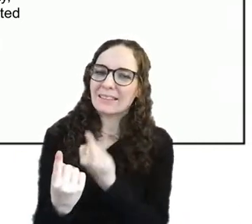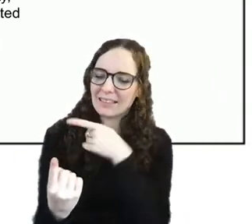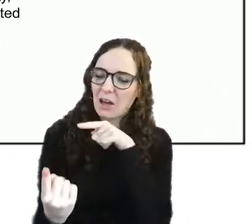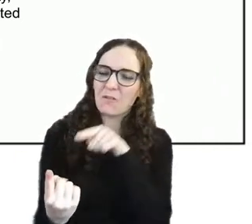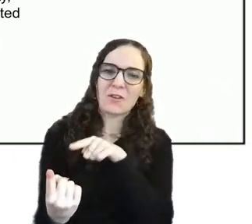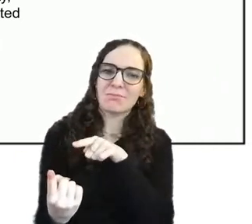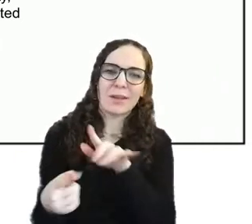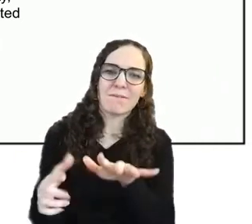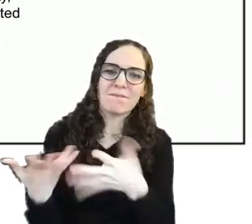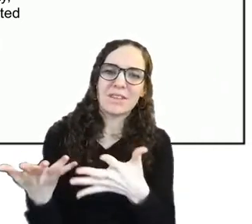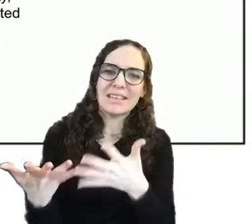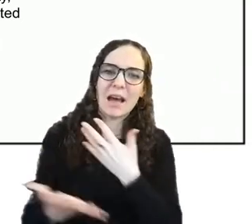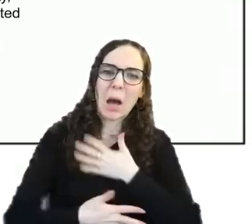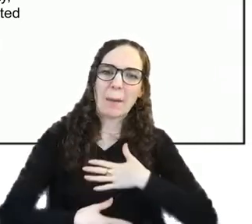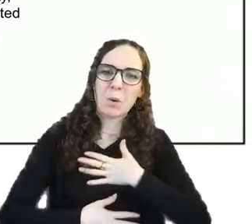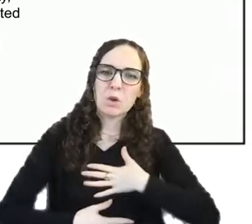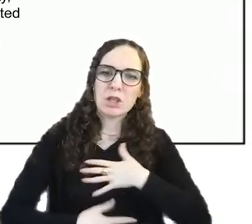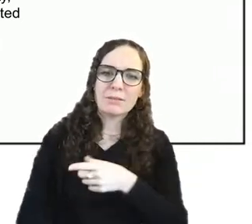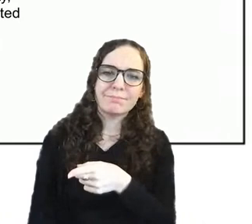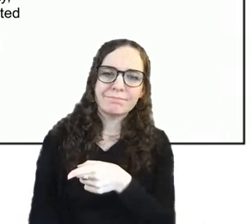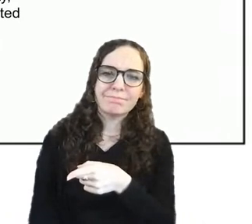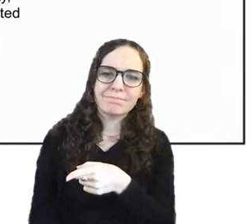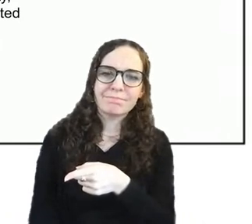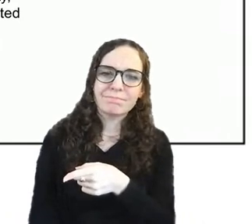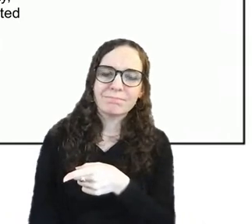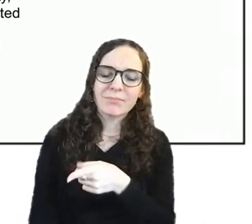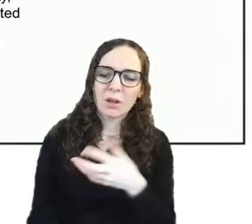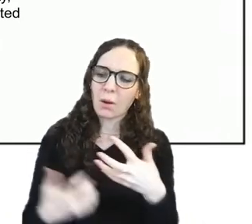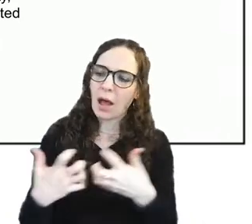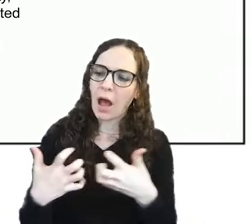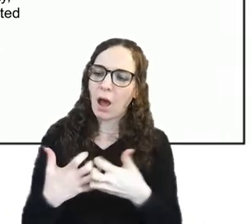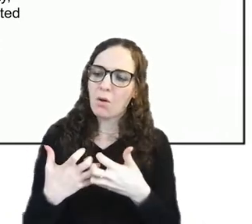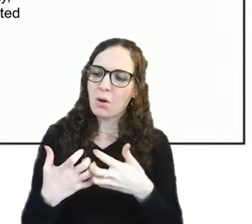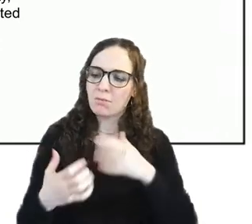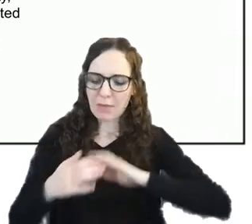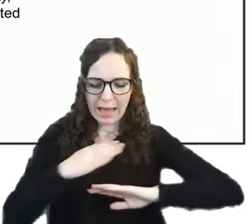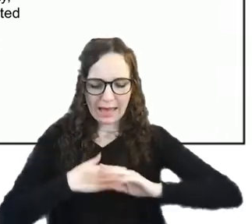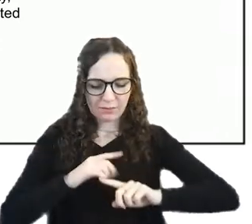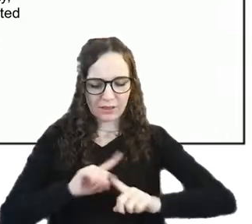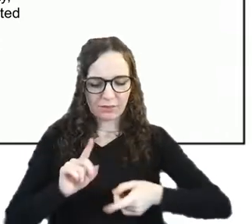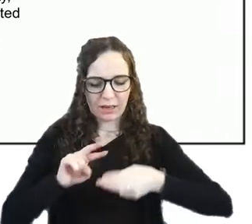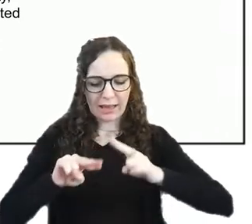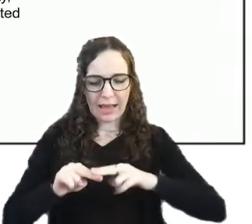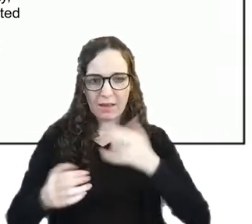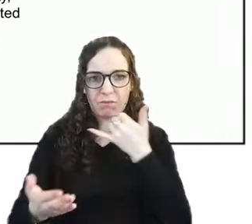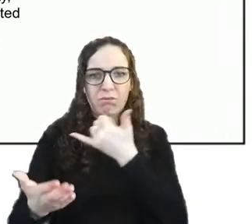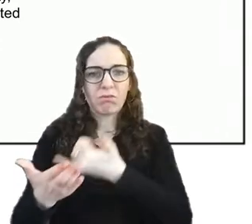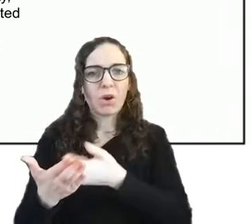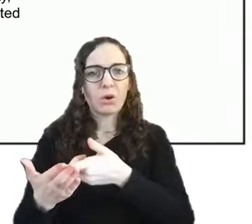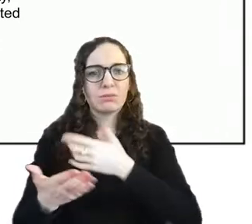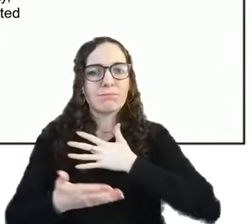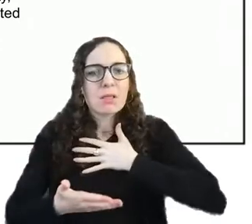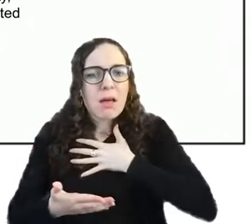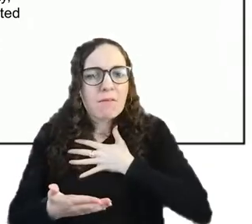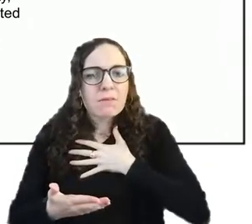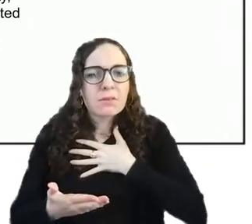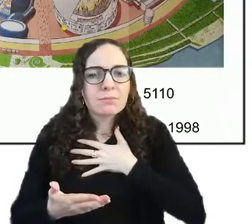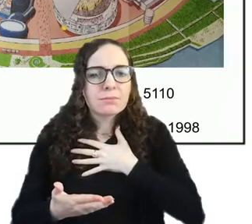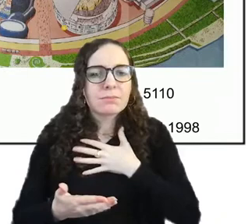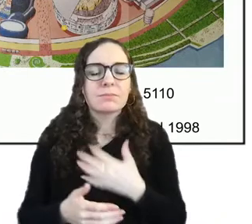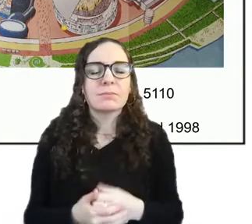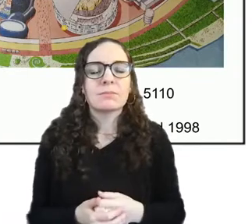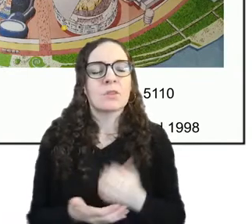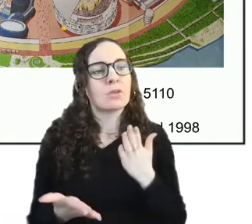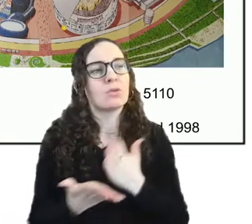and like how would we act differently if we did love our phones um so it's sort of a personal